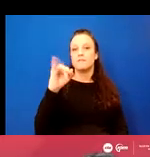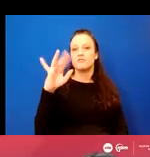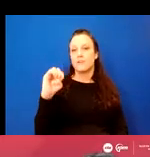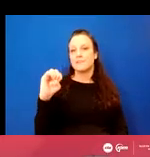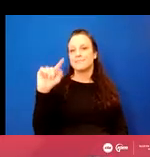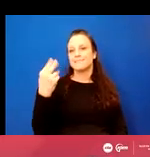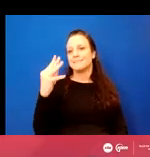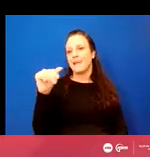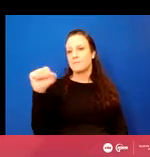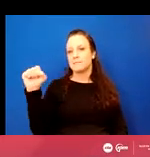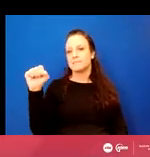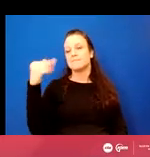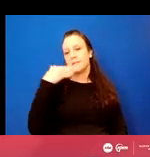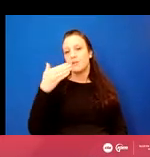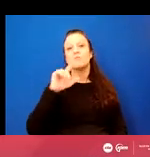Thomas.